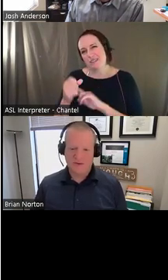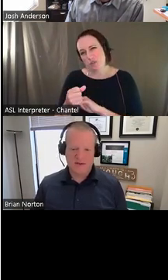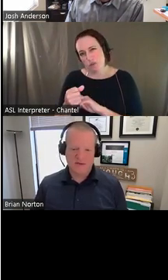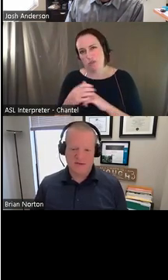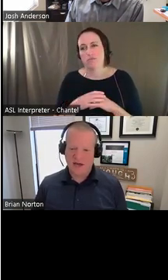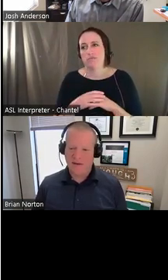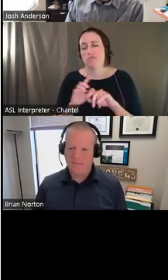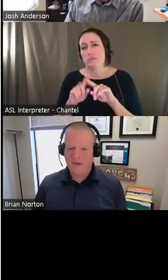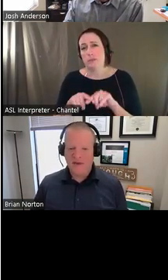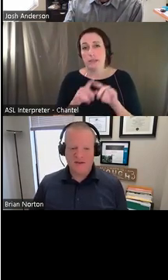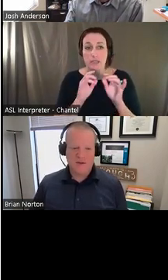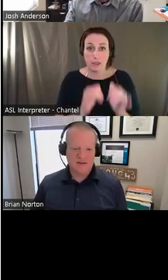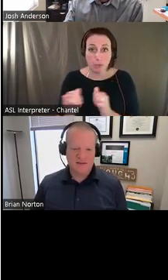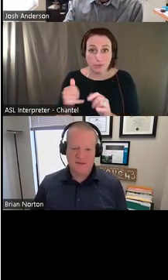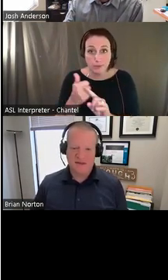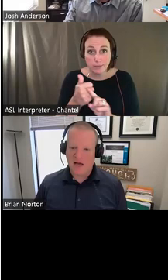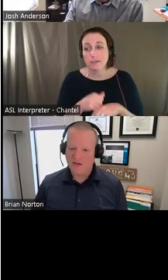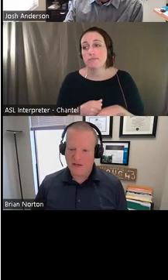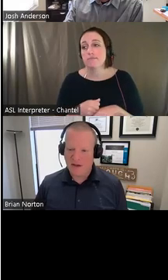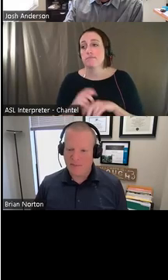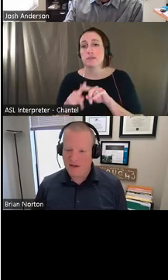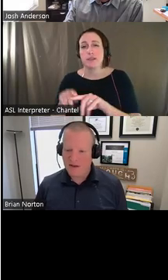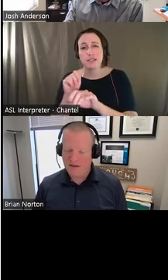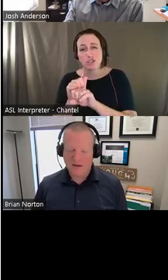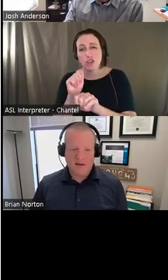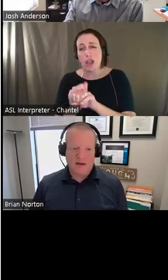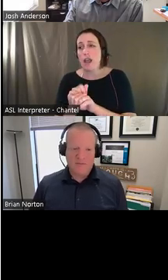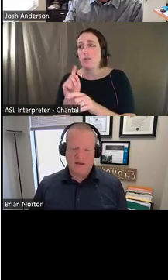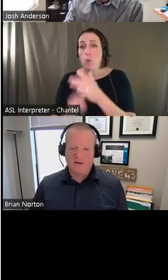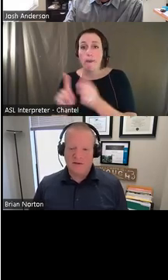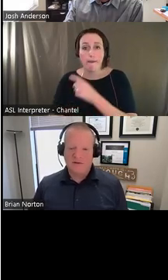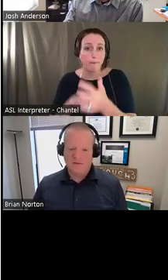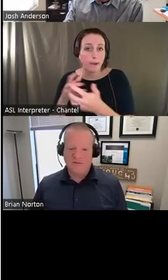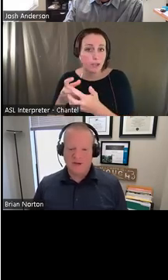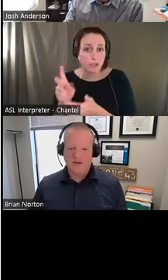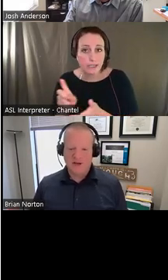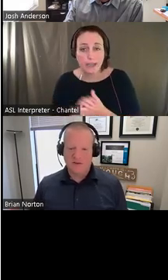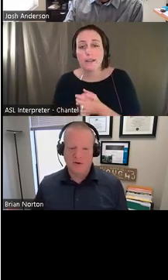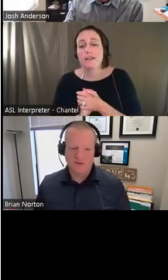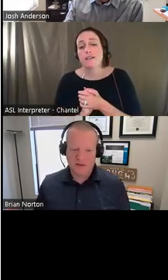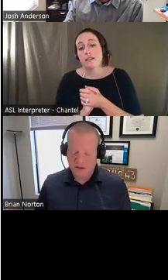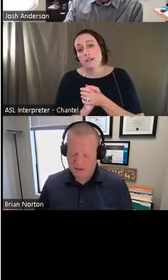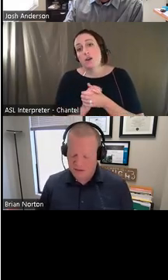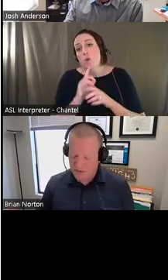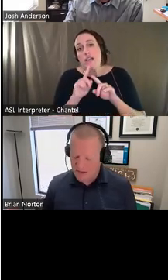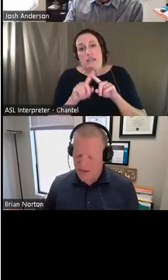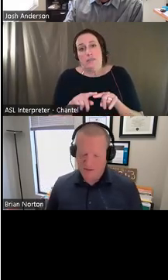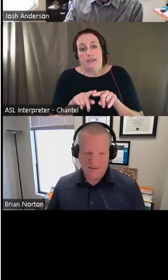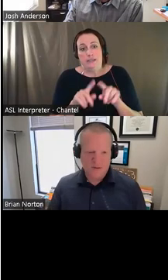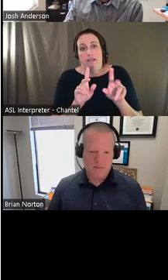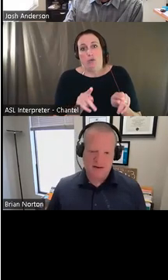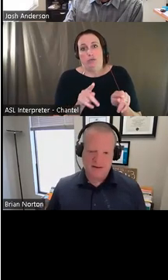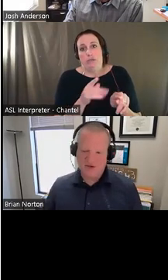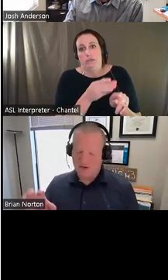individual. It depends on the job. It depends on the type of technology that might be needed. Um, can look different for each and every person. And so again,